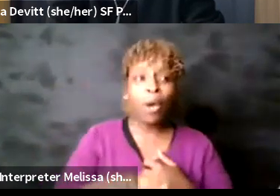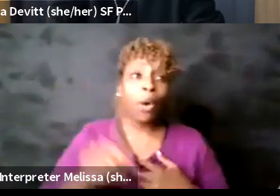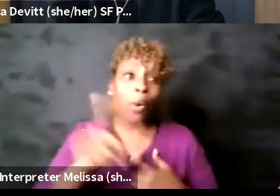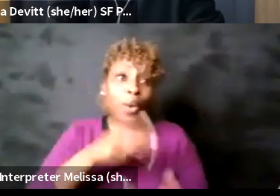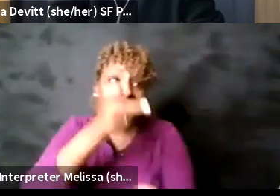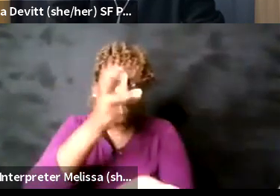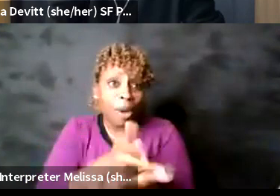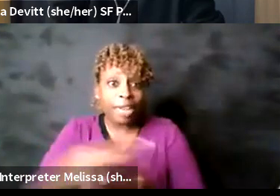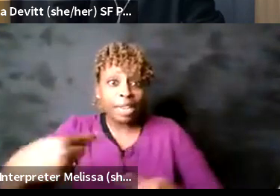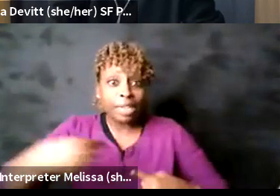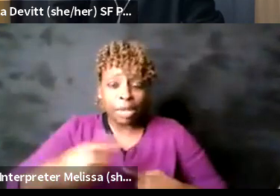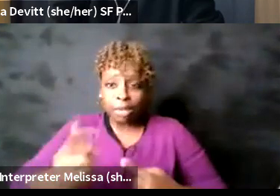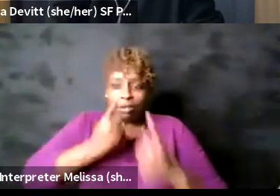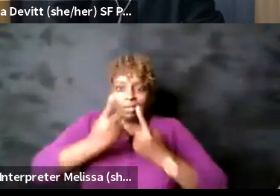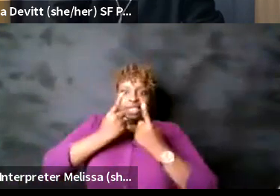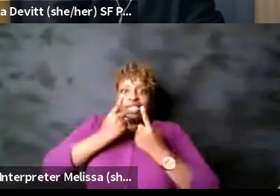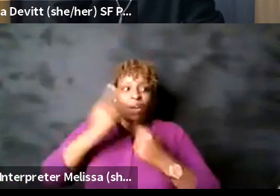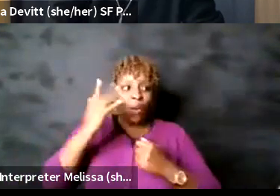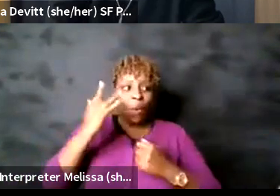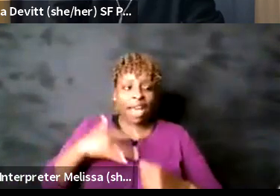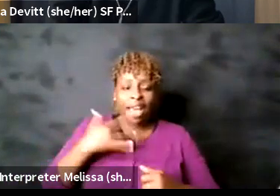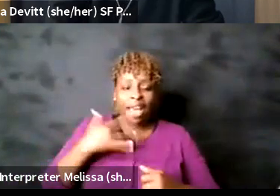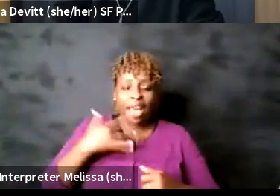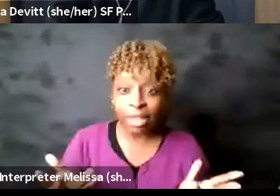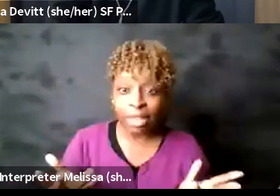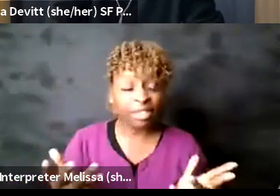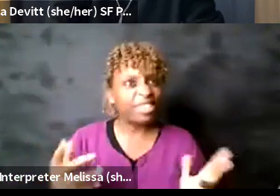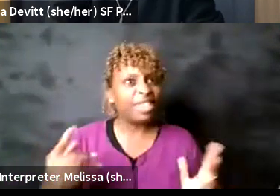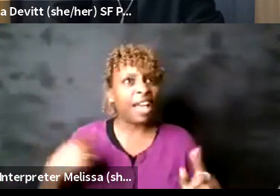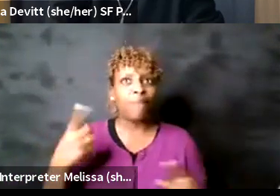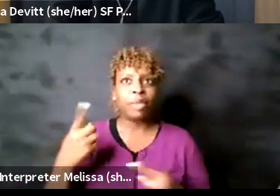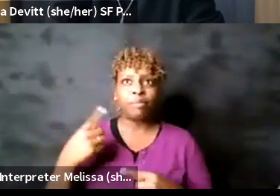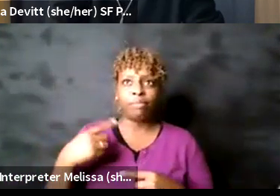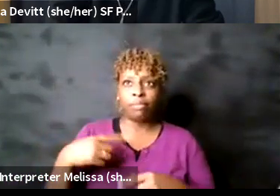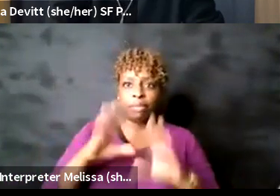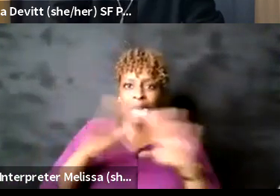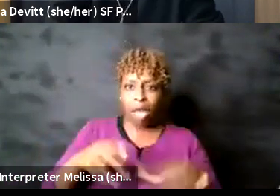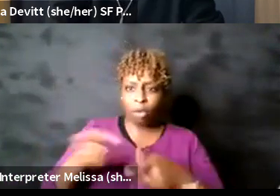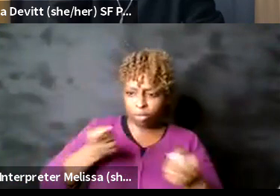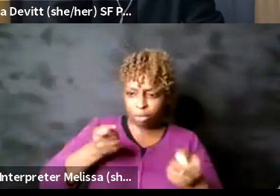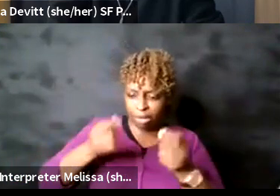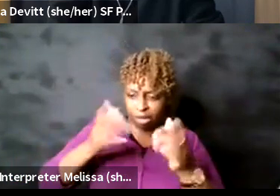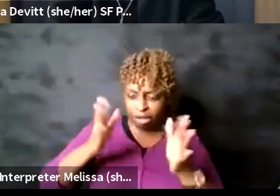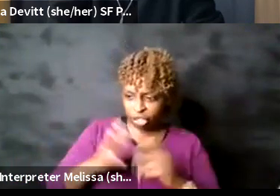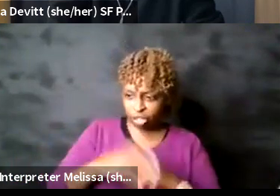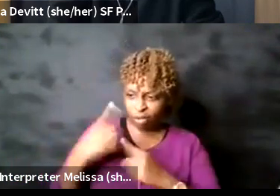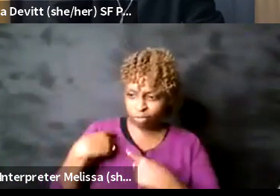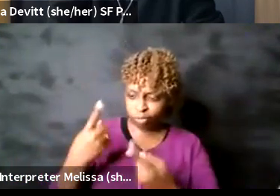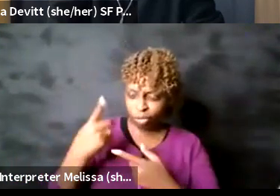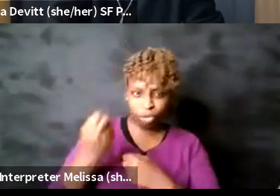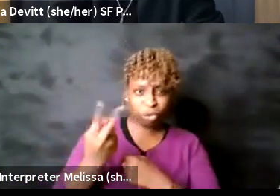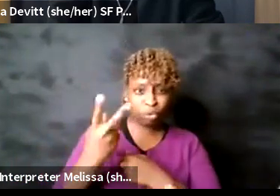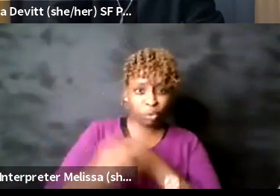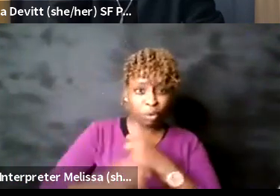and that's something that I've been house managing for probably about 12 years now and that's something that I still struggle with that I